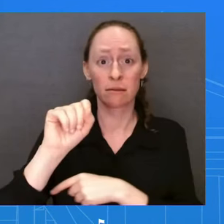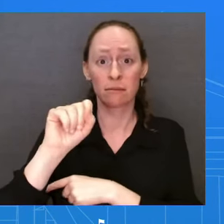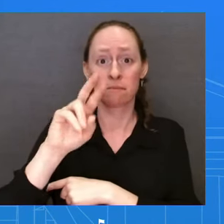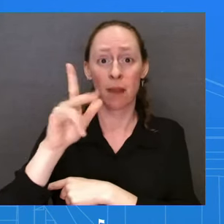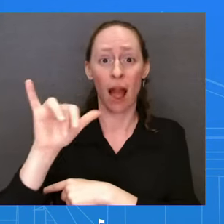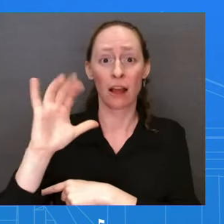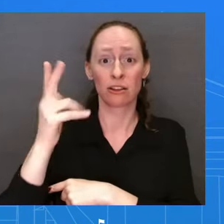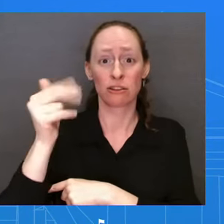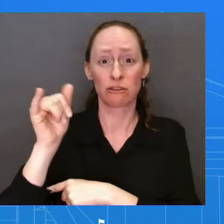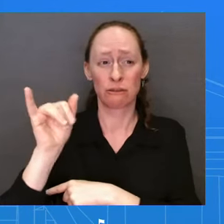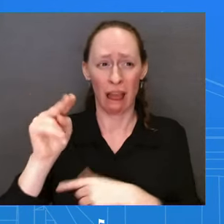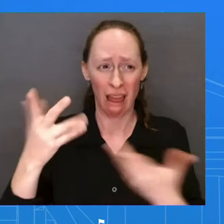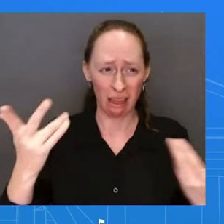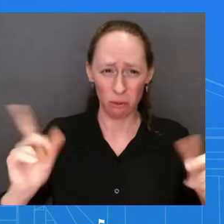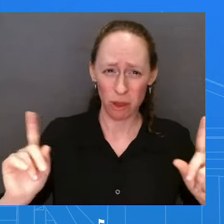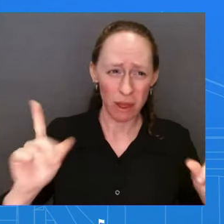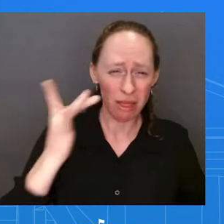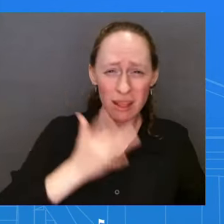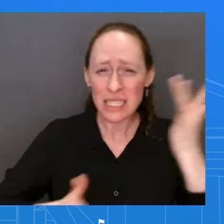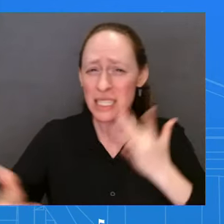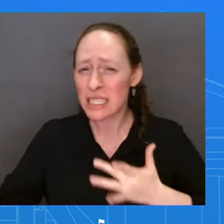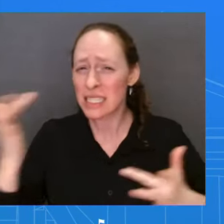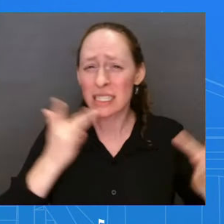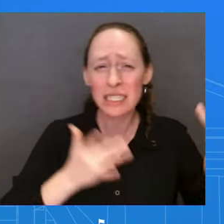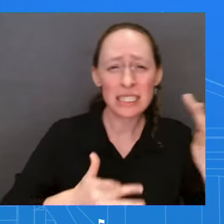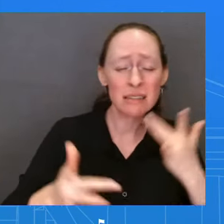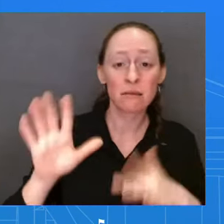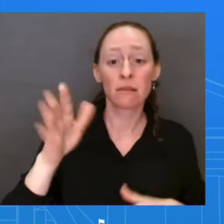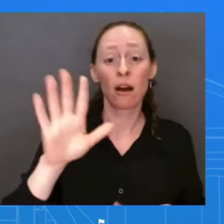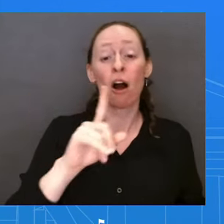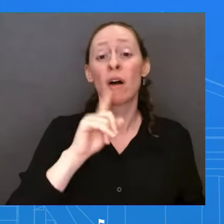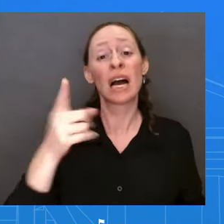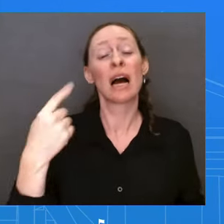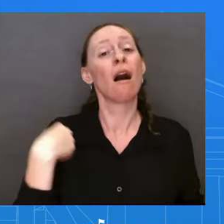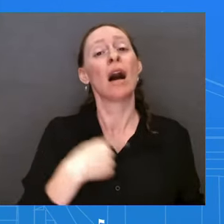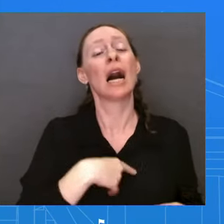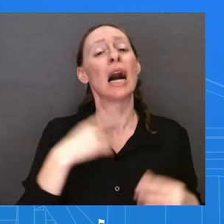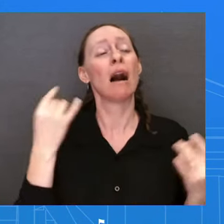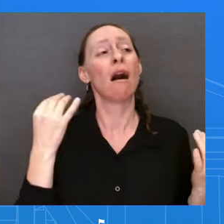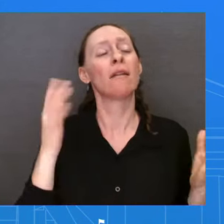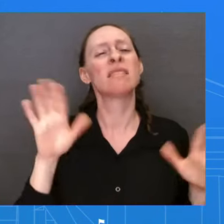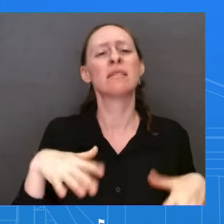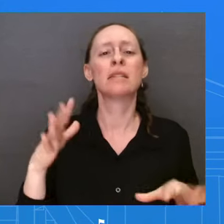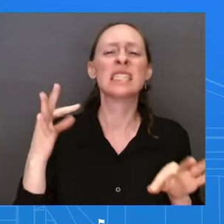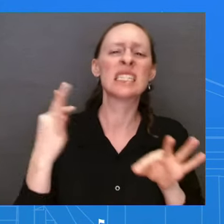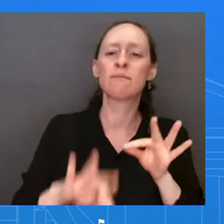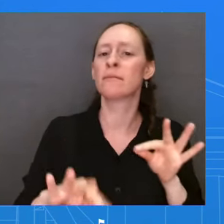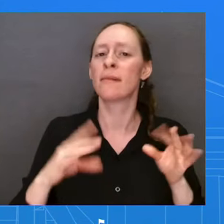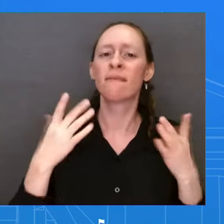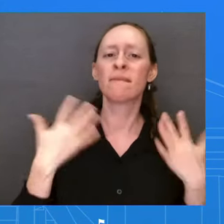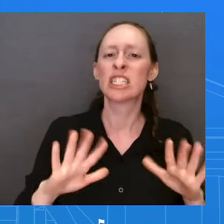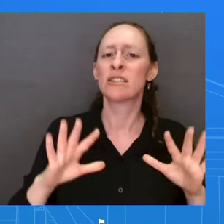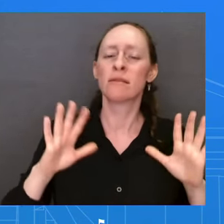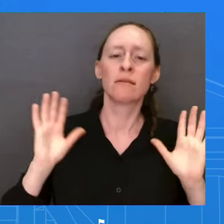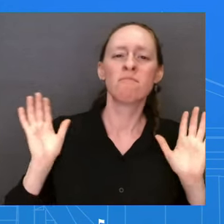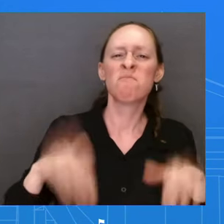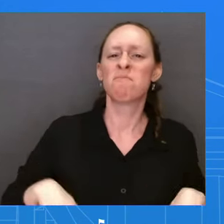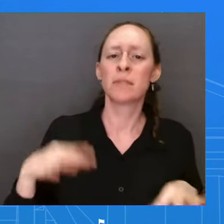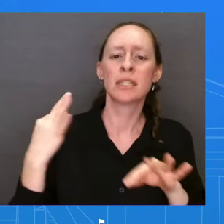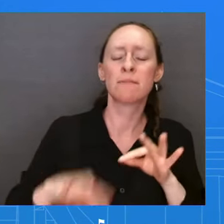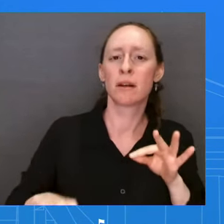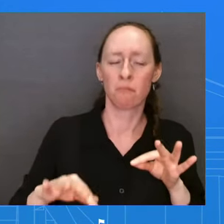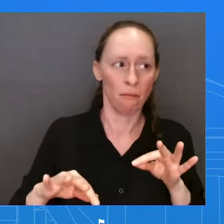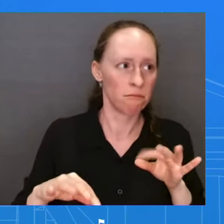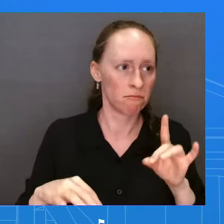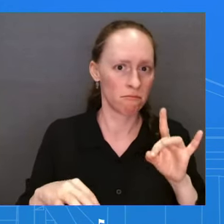had been developing over a longer period of time. He rejected trickle-down economics, the theory